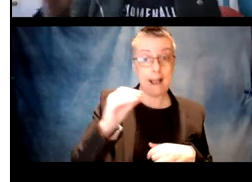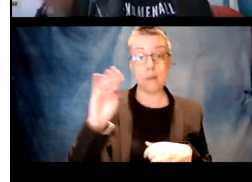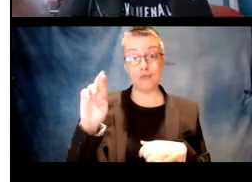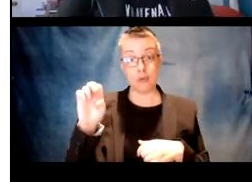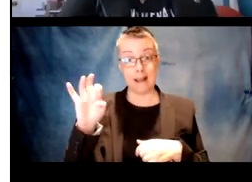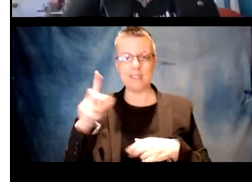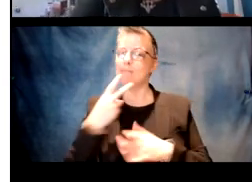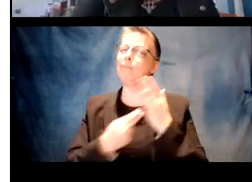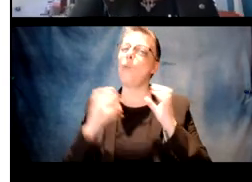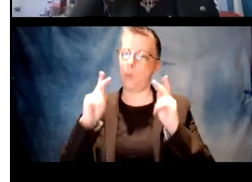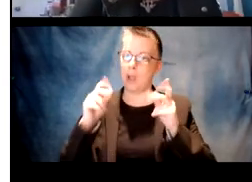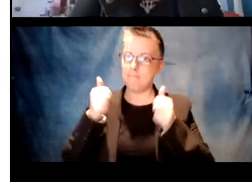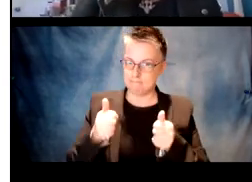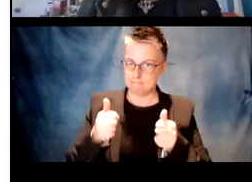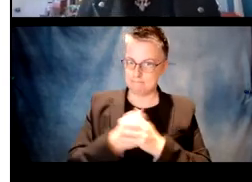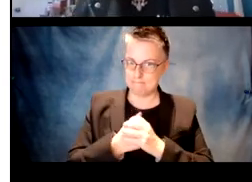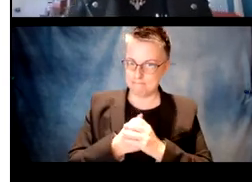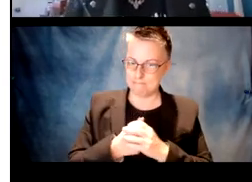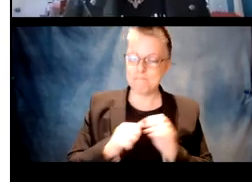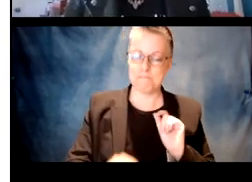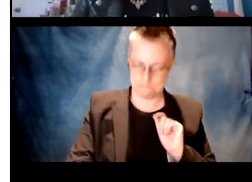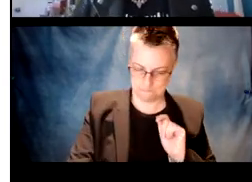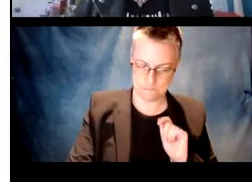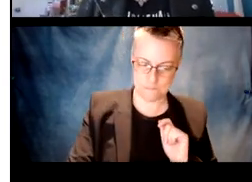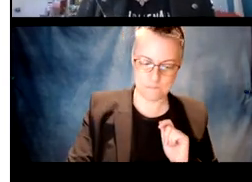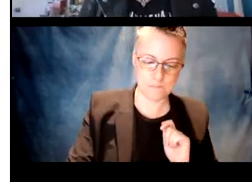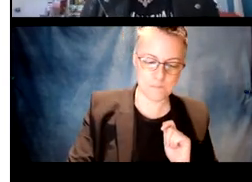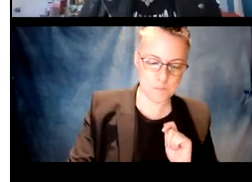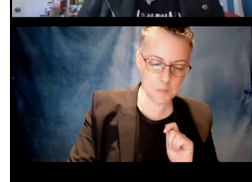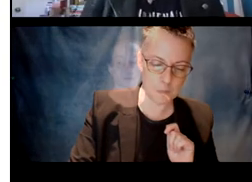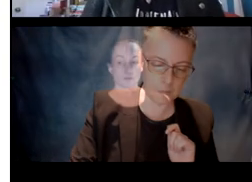they think that both broken breaks are okay at this stage.